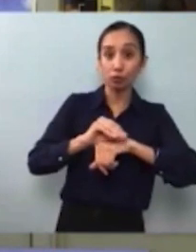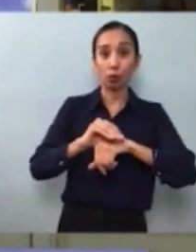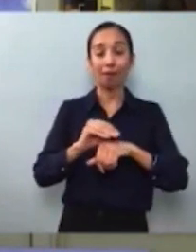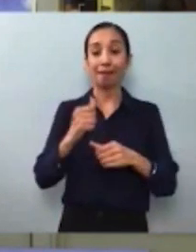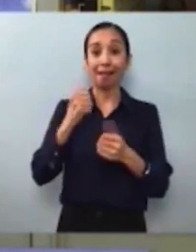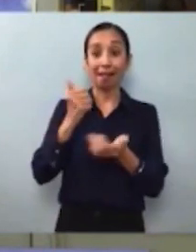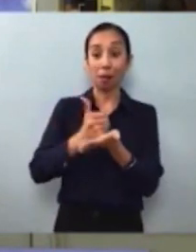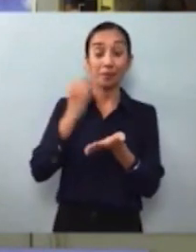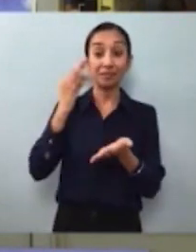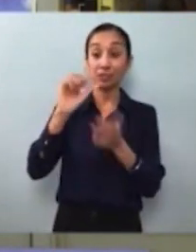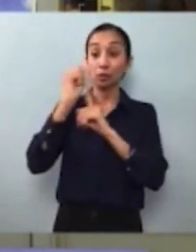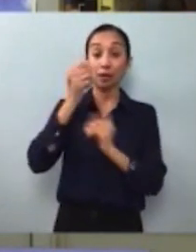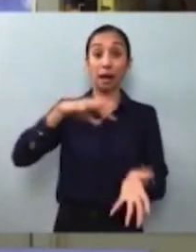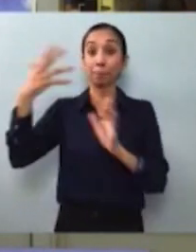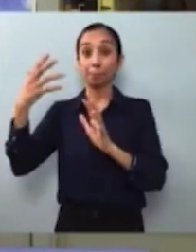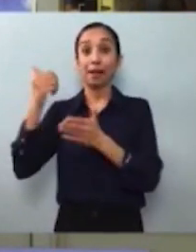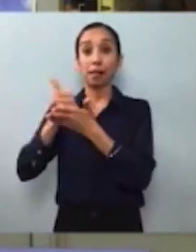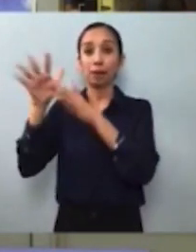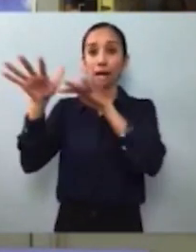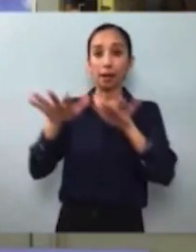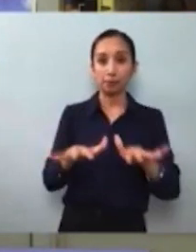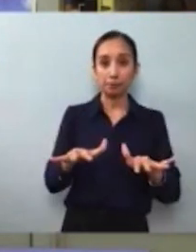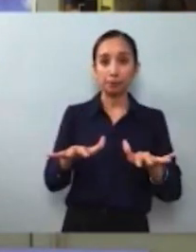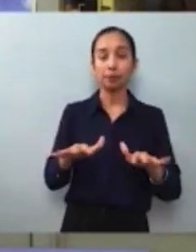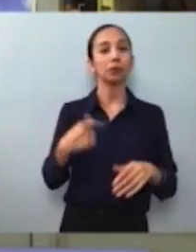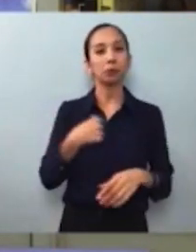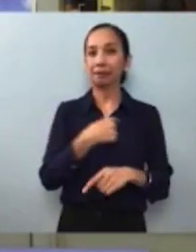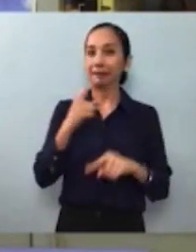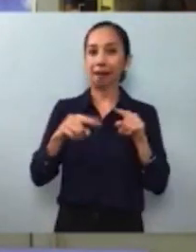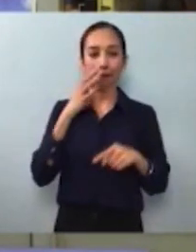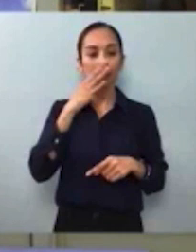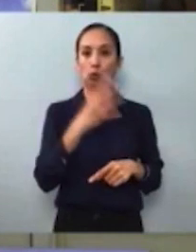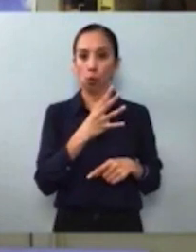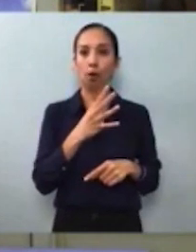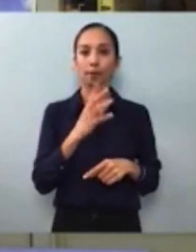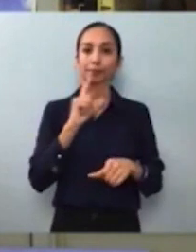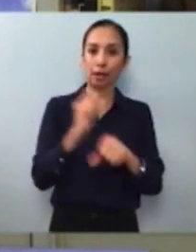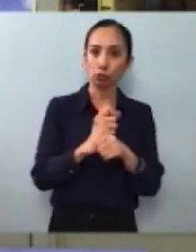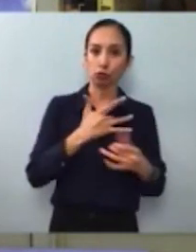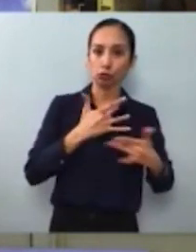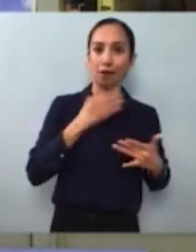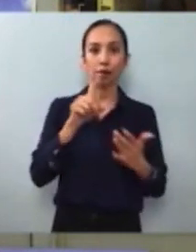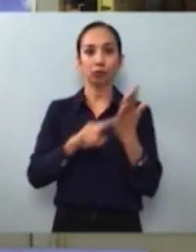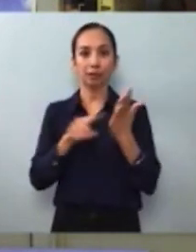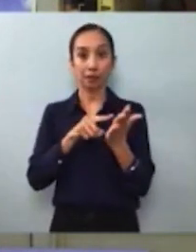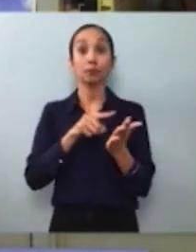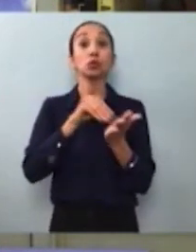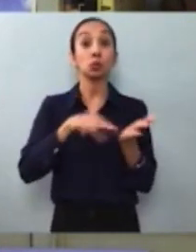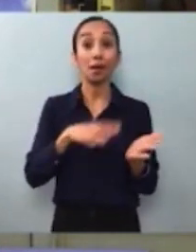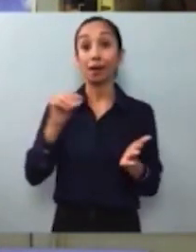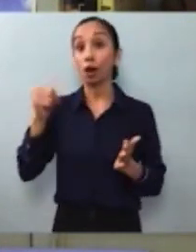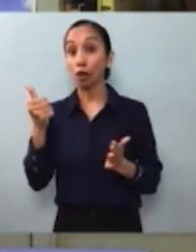But we cannot ignore the legitimate concerns and criticism that students and other members in the school community have about all